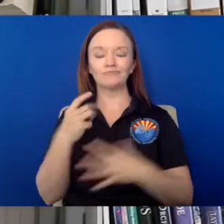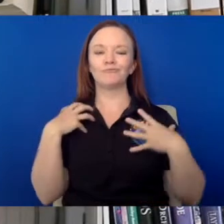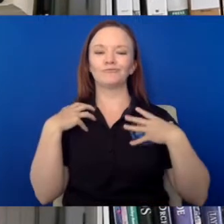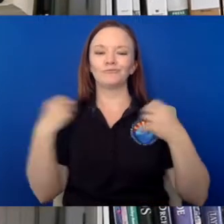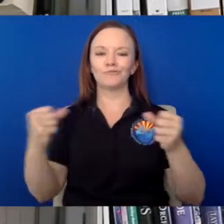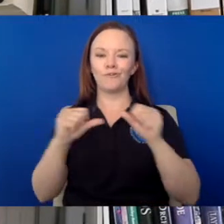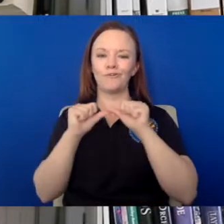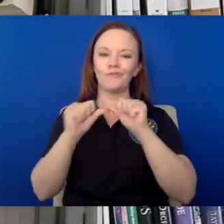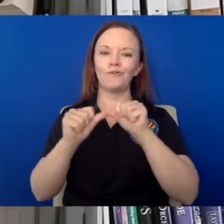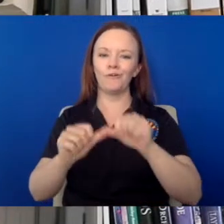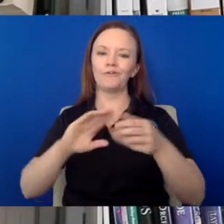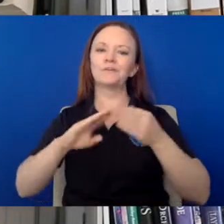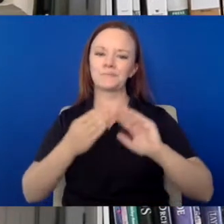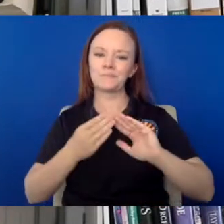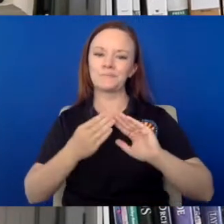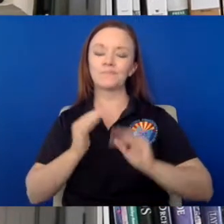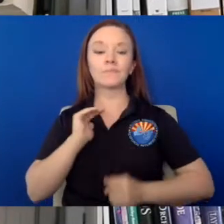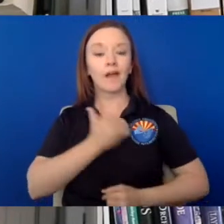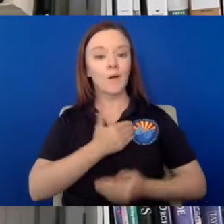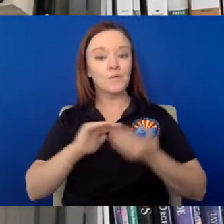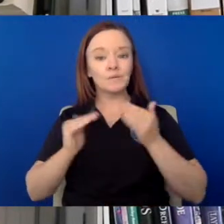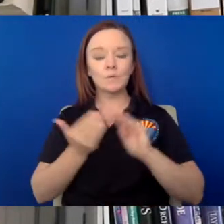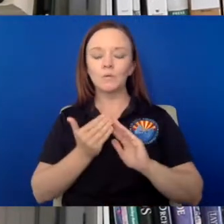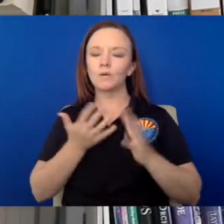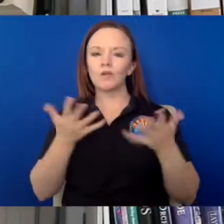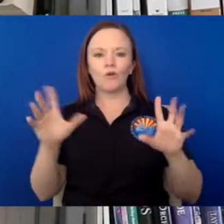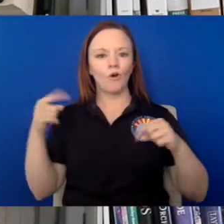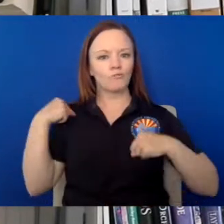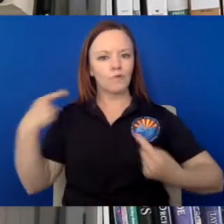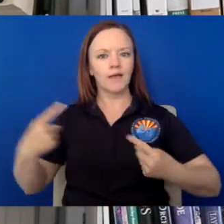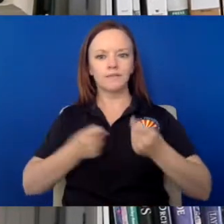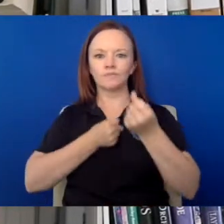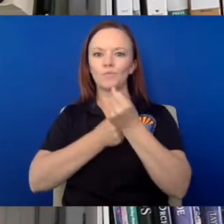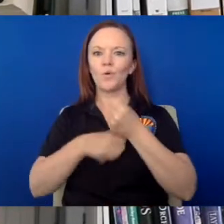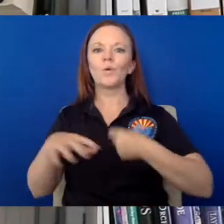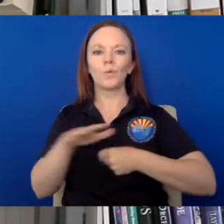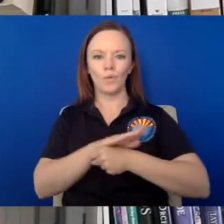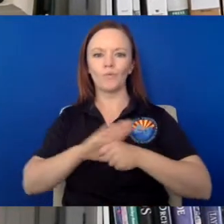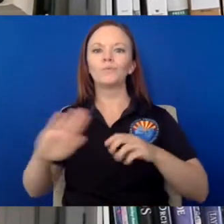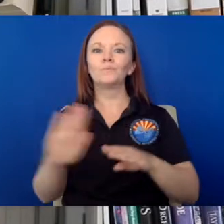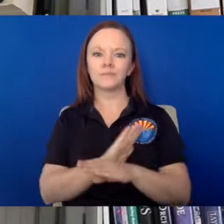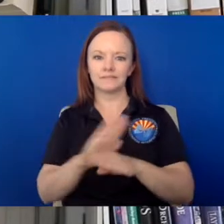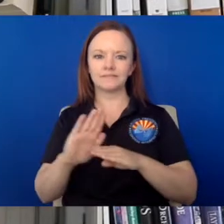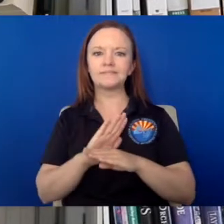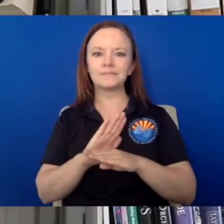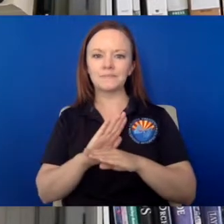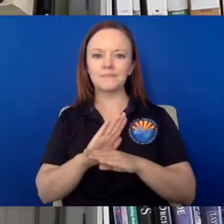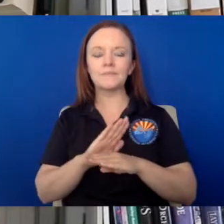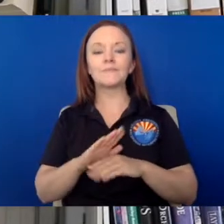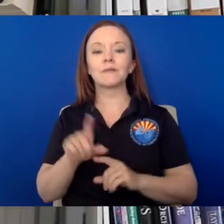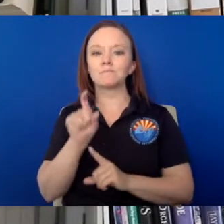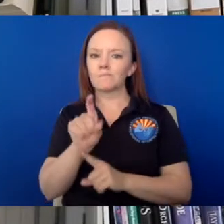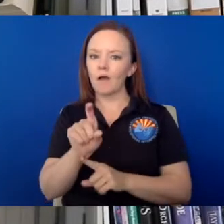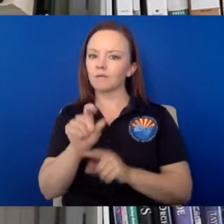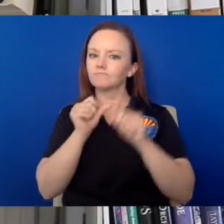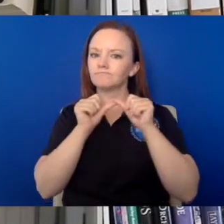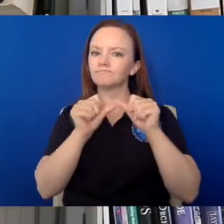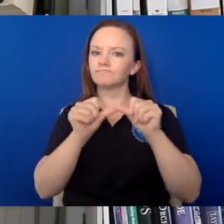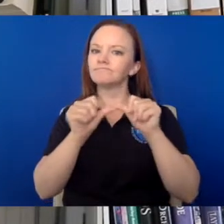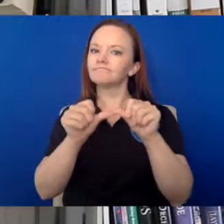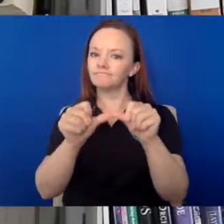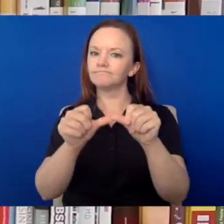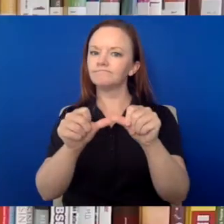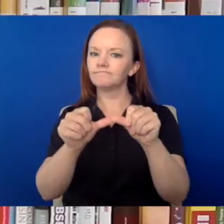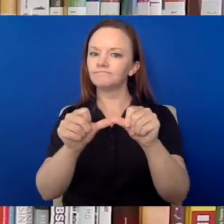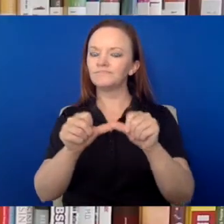resilient. Our community has been incredible in its effort to support local businesses. We need to keep up the